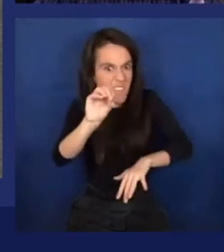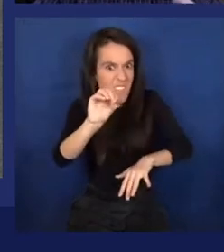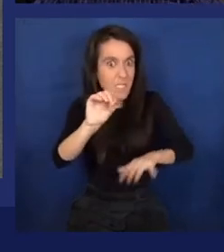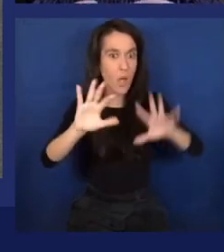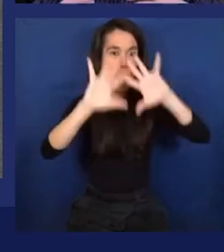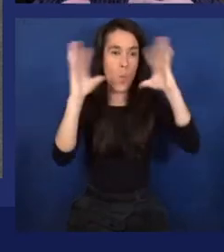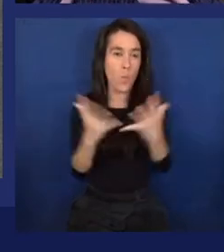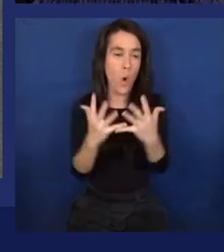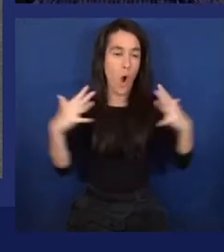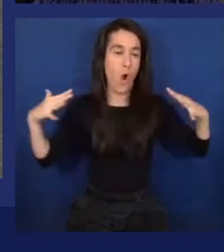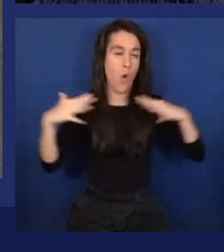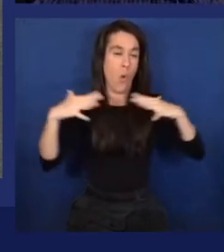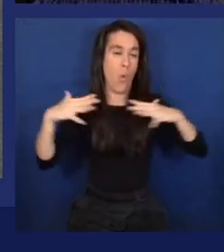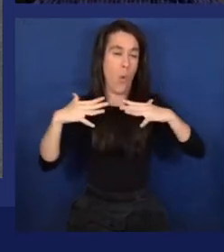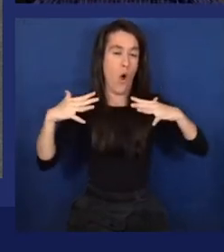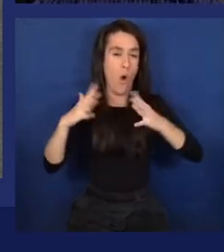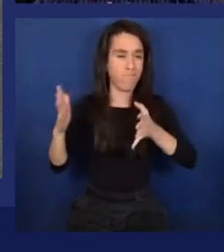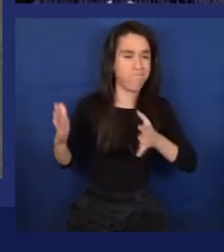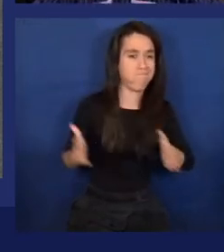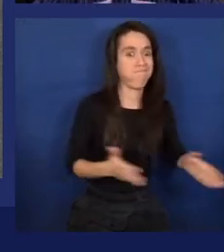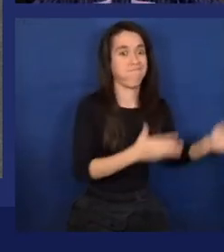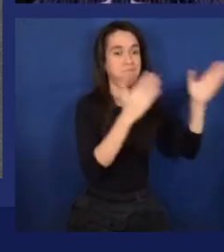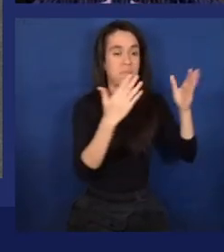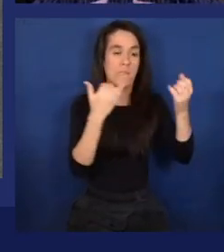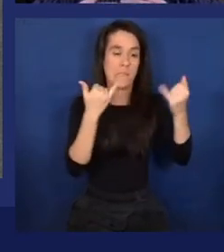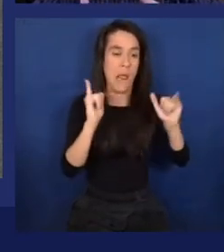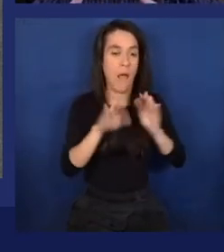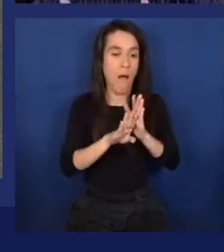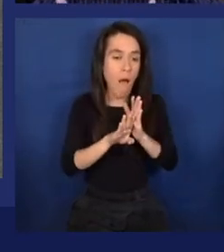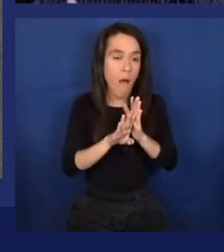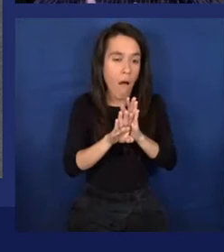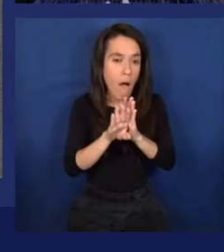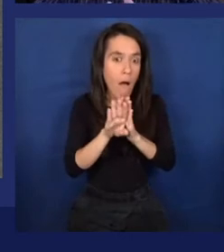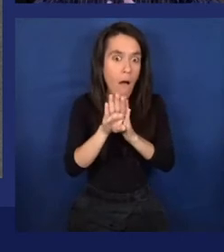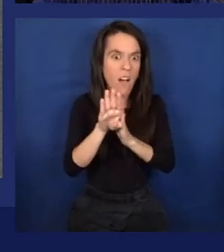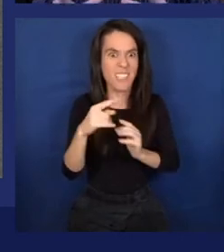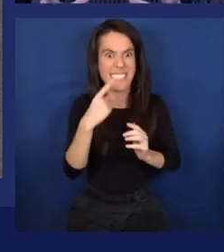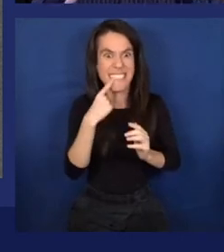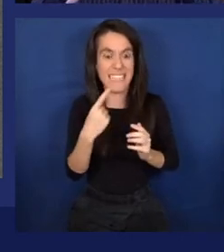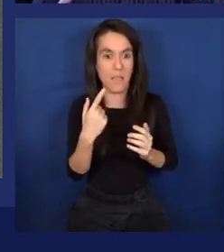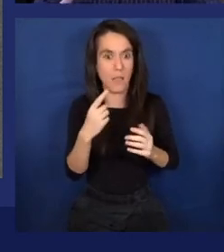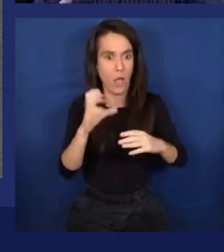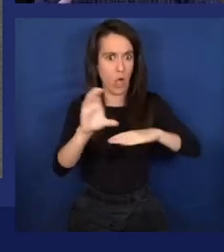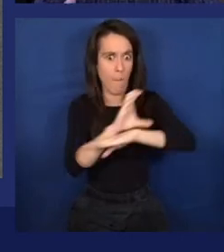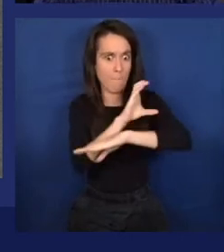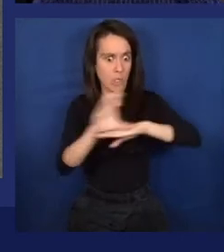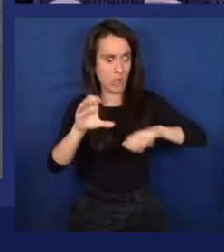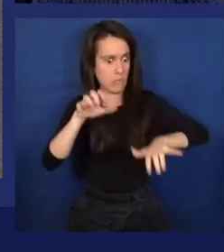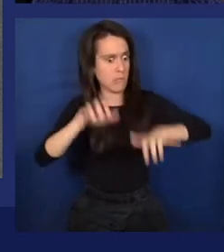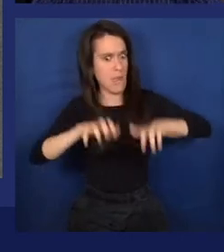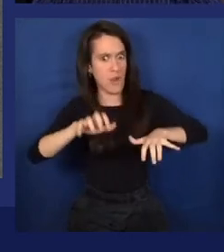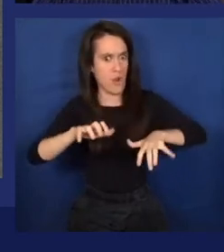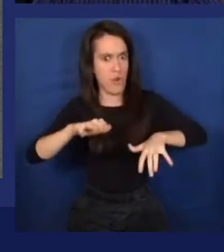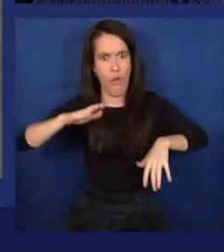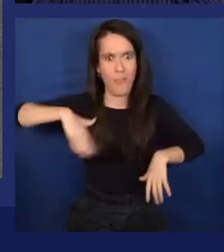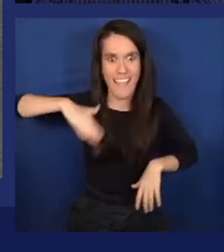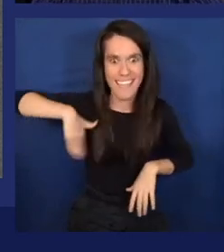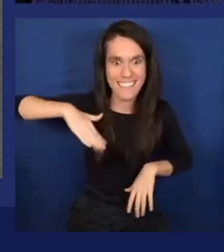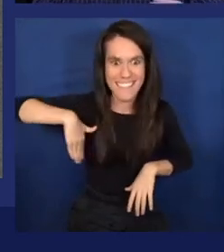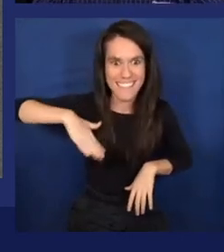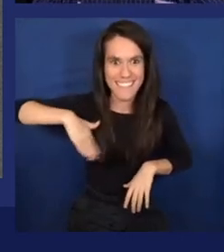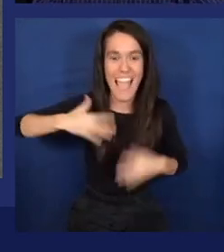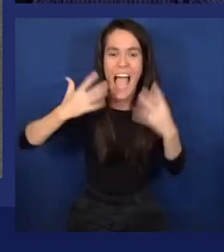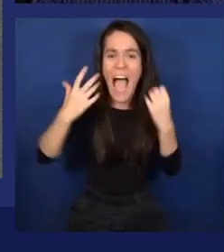long past. They're still doing recovery. And the modern computer is not really born yet. We have computers,